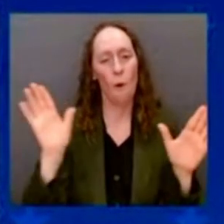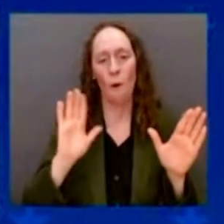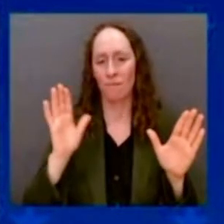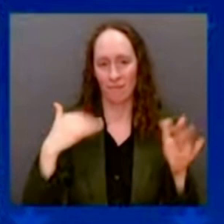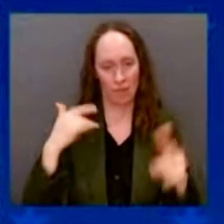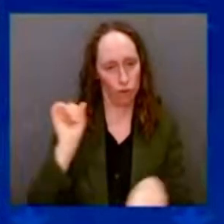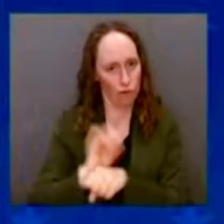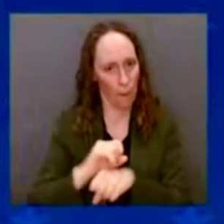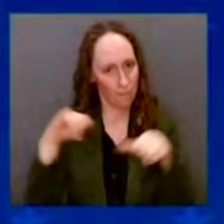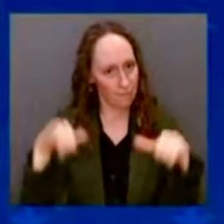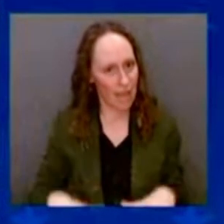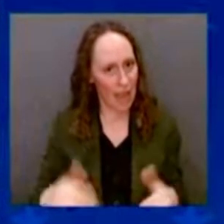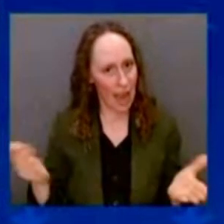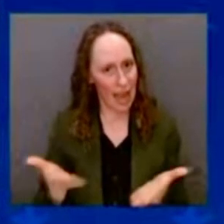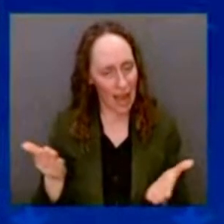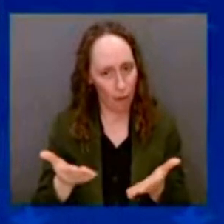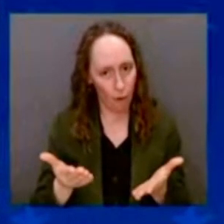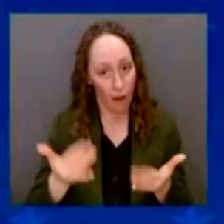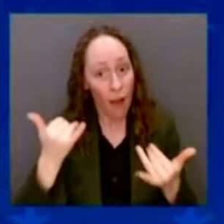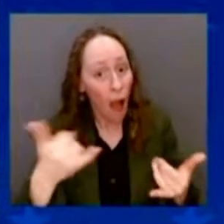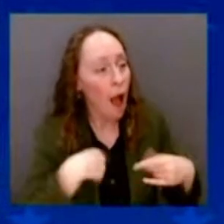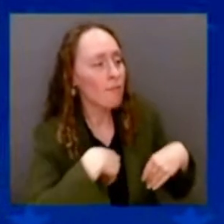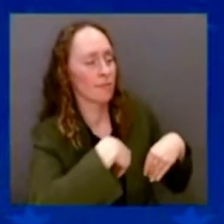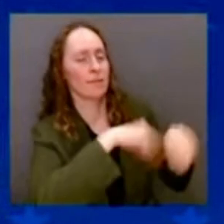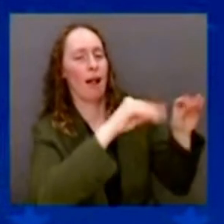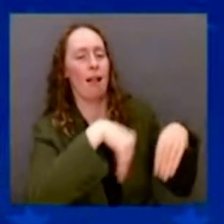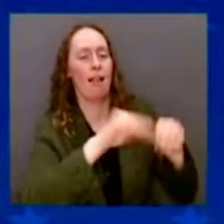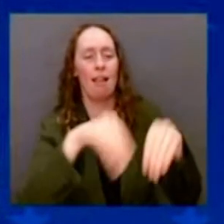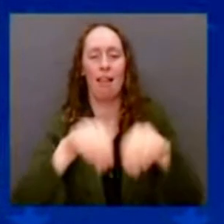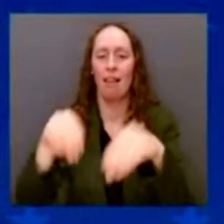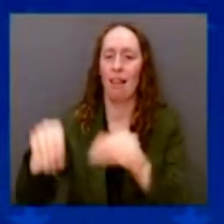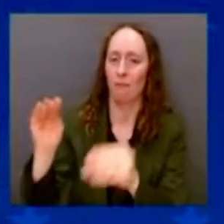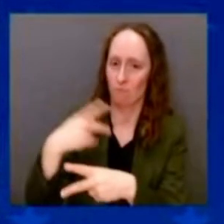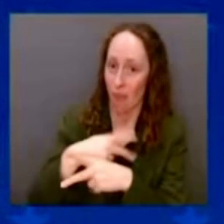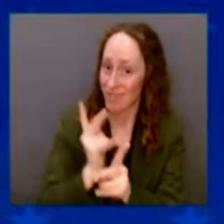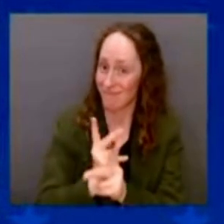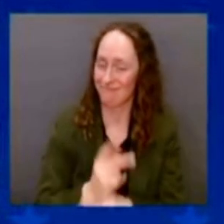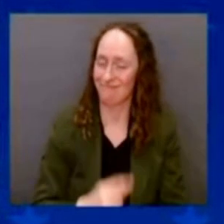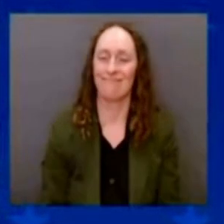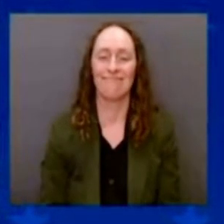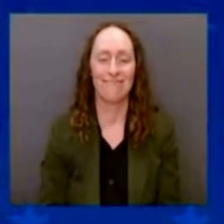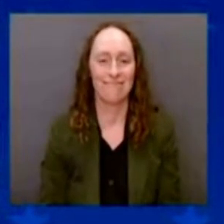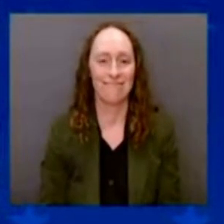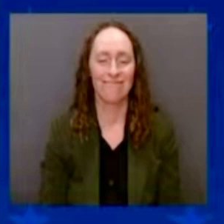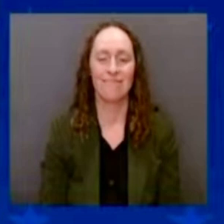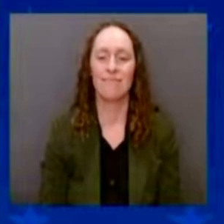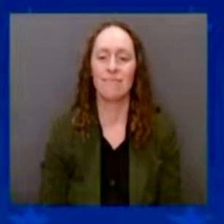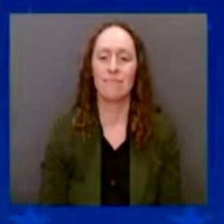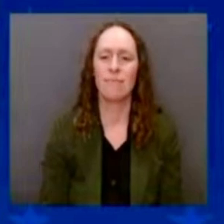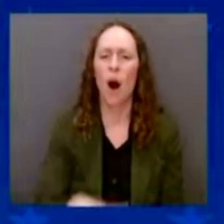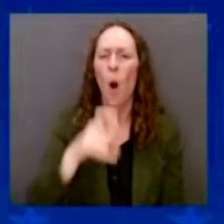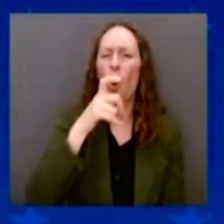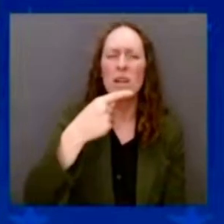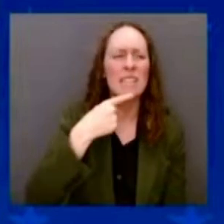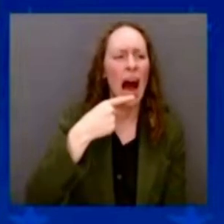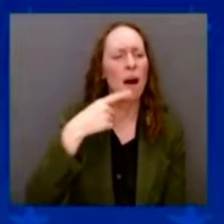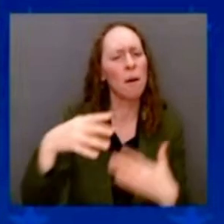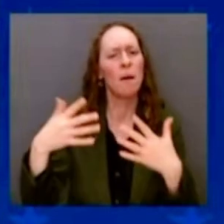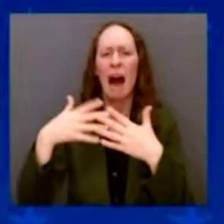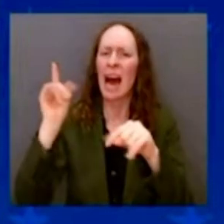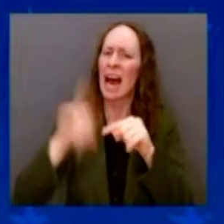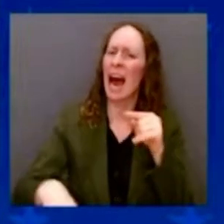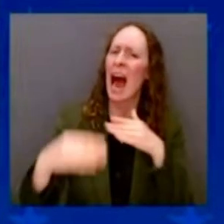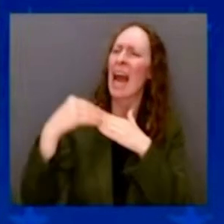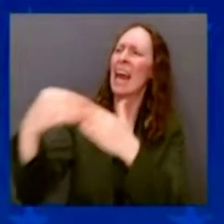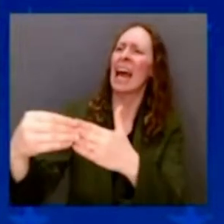Where is it written? Where is it written that America can't lead the world again in manufacturing? Never